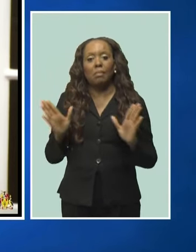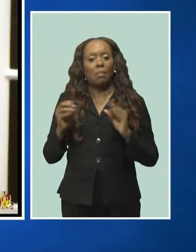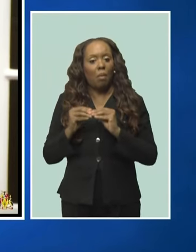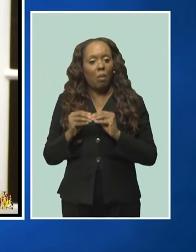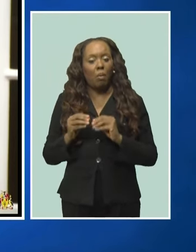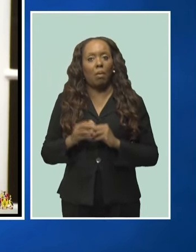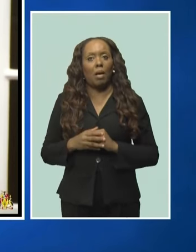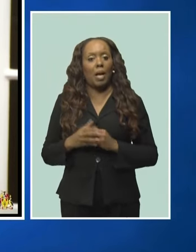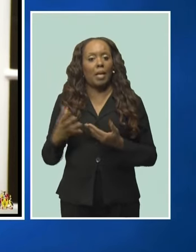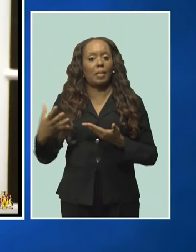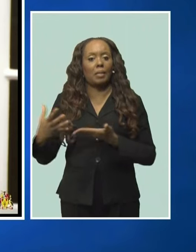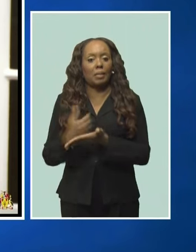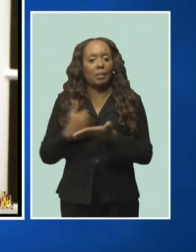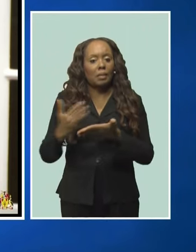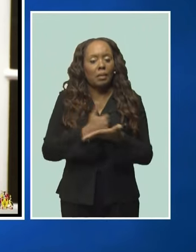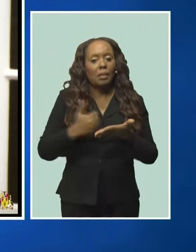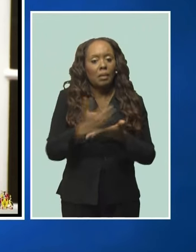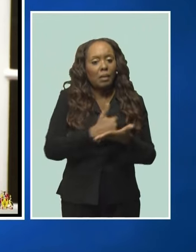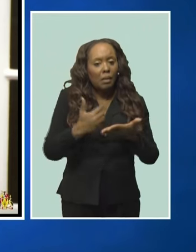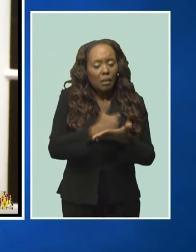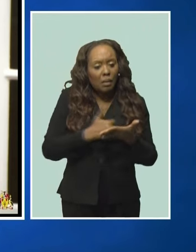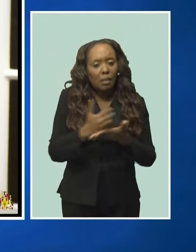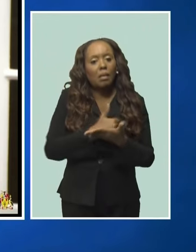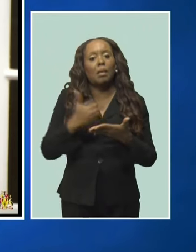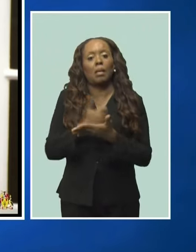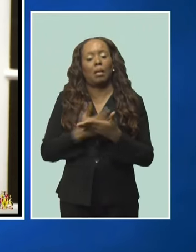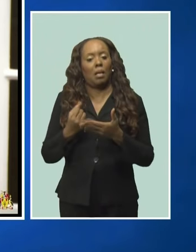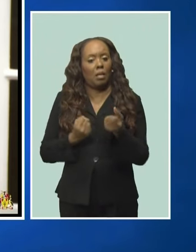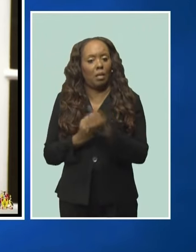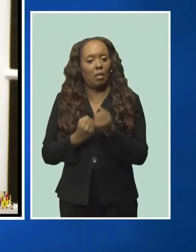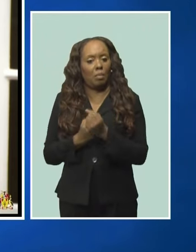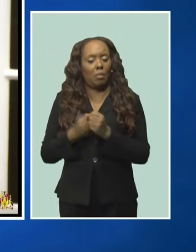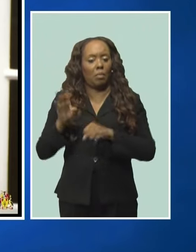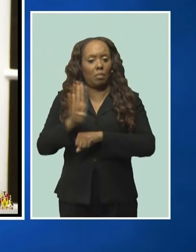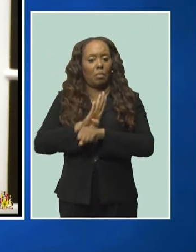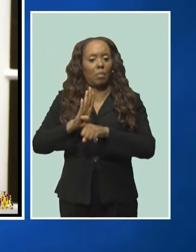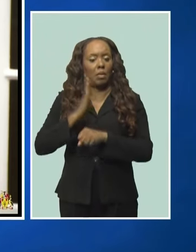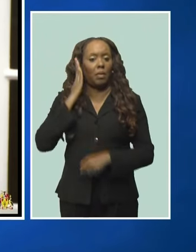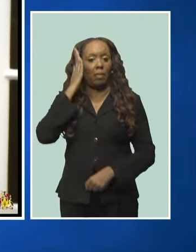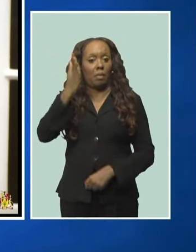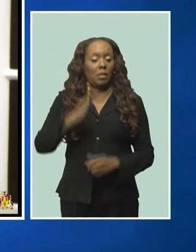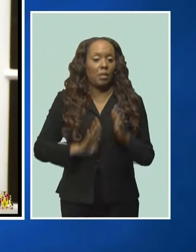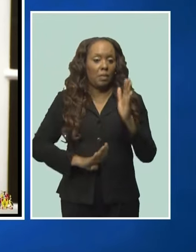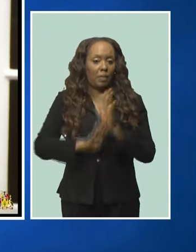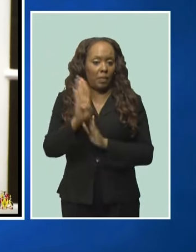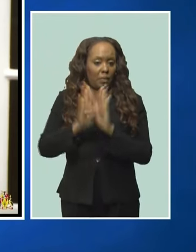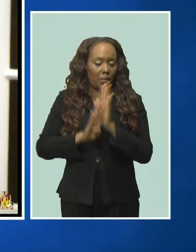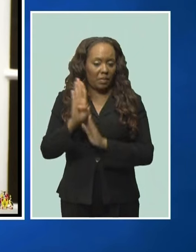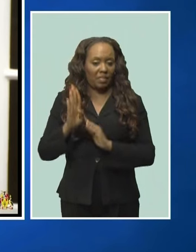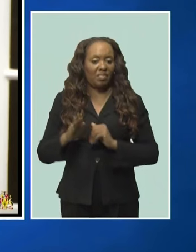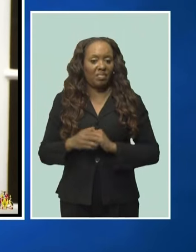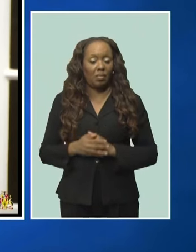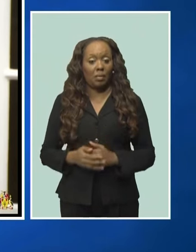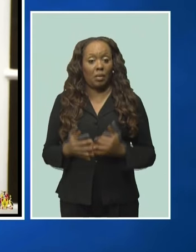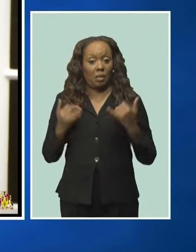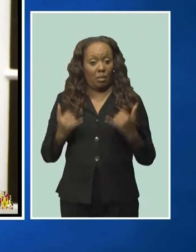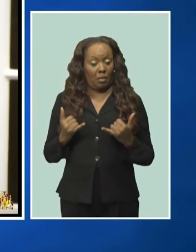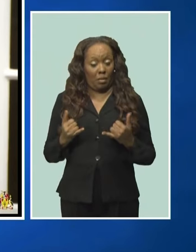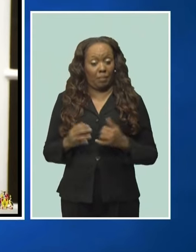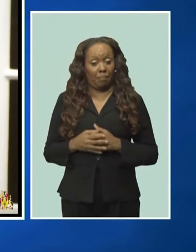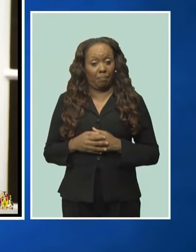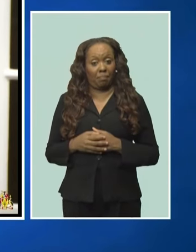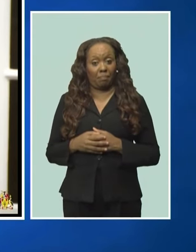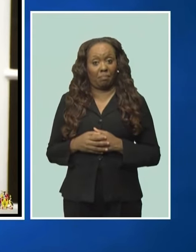to generate income and to support Barbados' future development. The banking sector is currently characterized